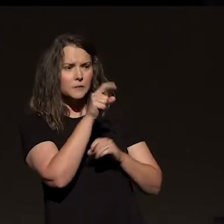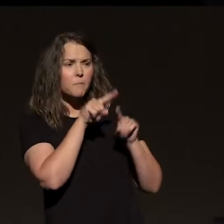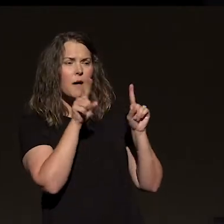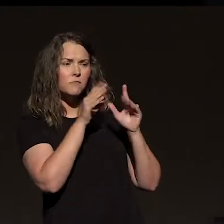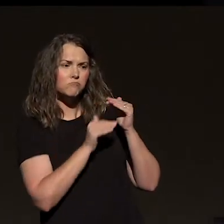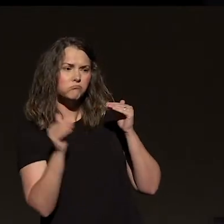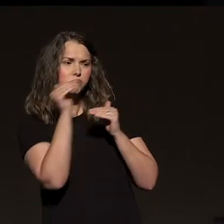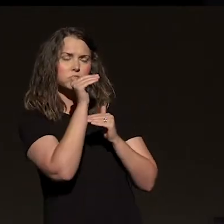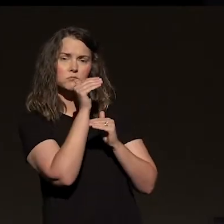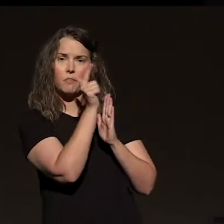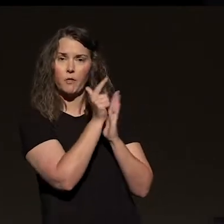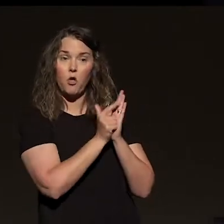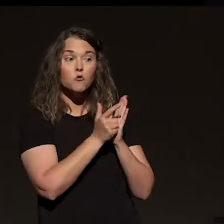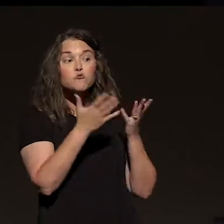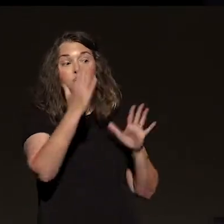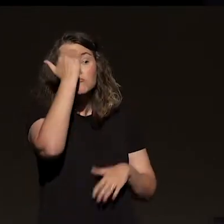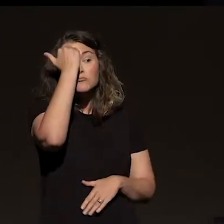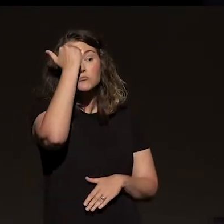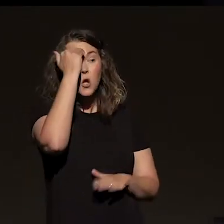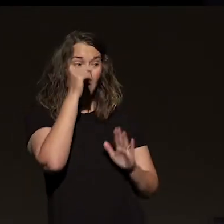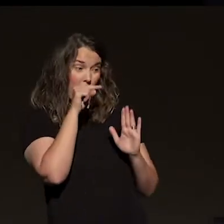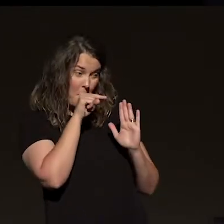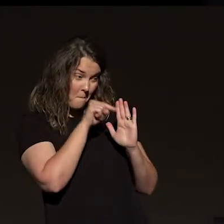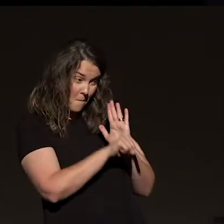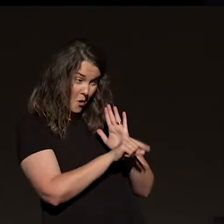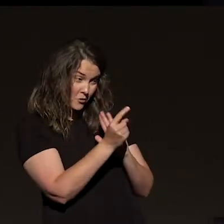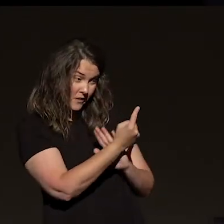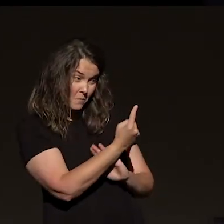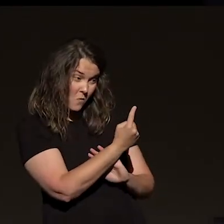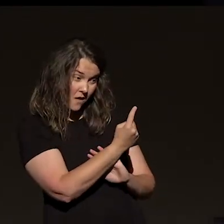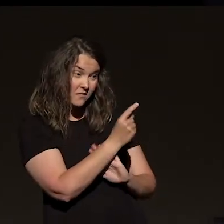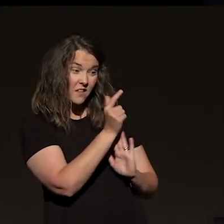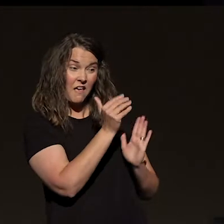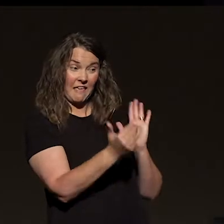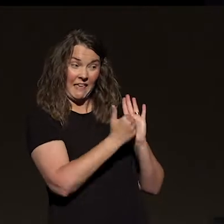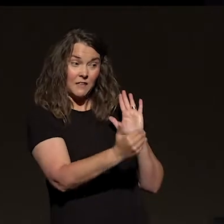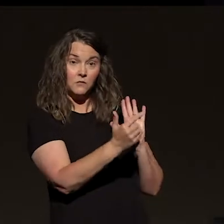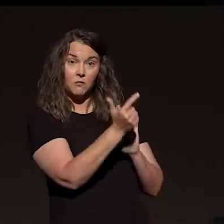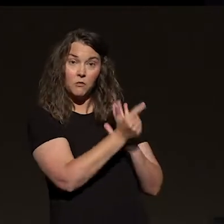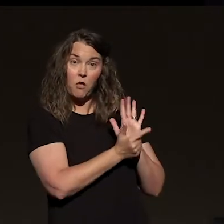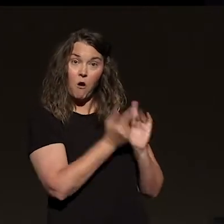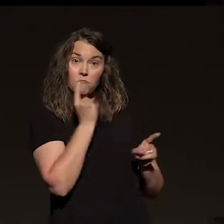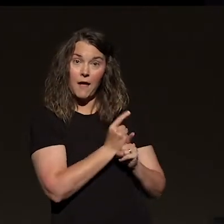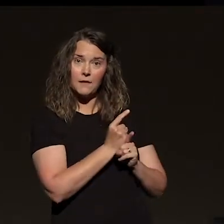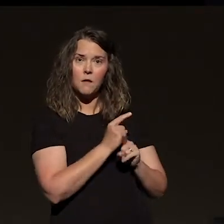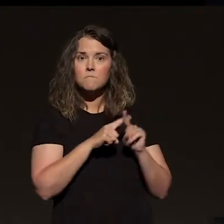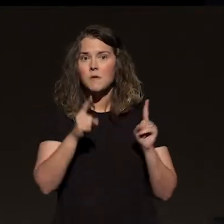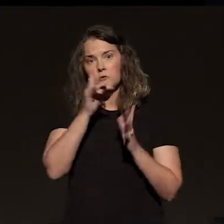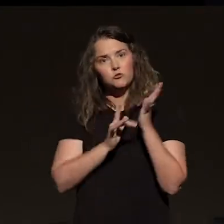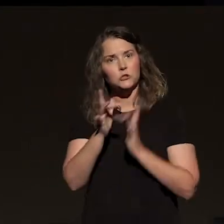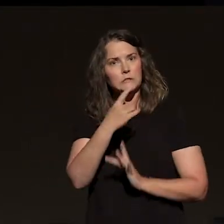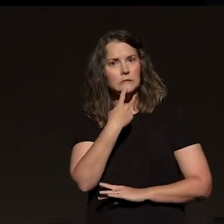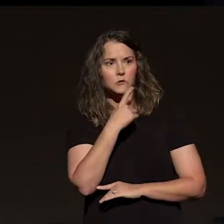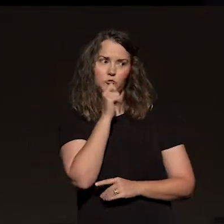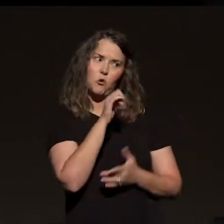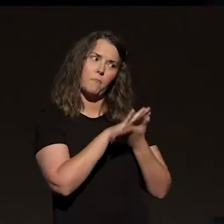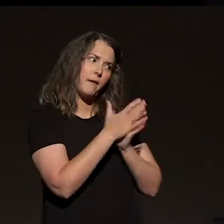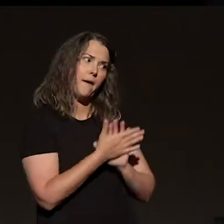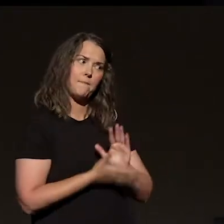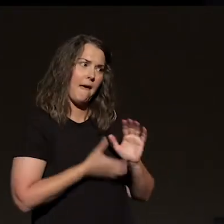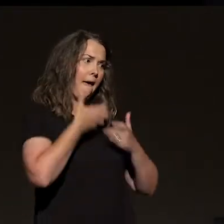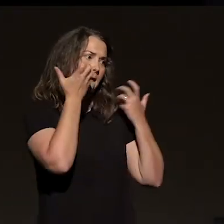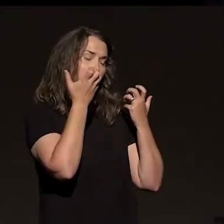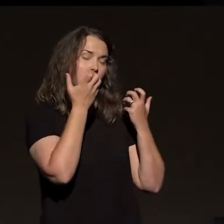heard it. Don't murder. But Jesus said, I say, don't even get angry. Come on, y'all have heard? Don't commit adultery, man. That'd be bad. That's a